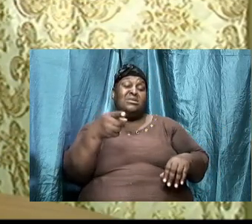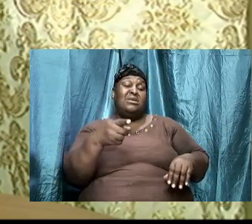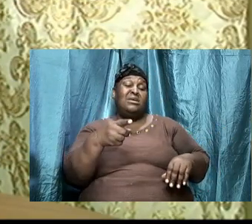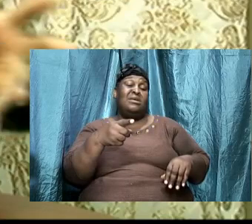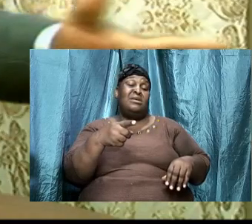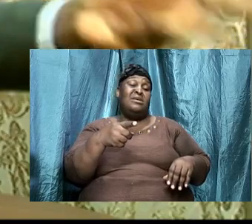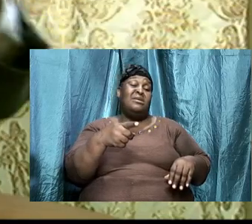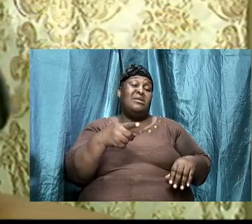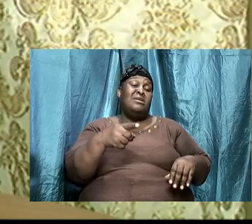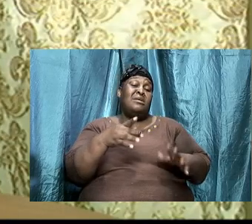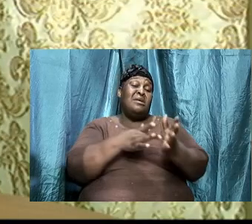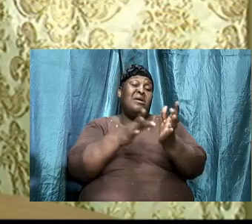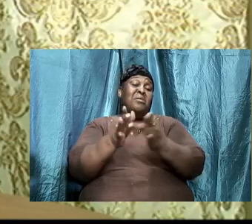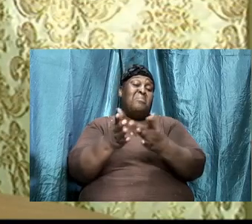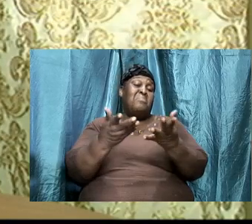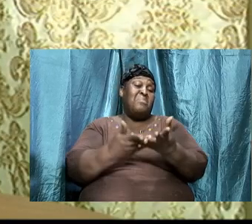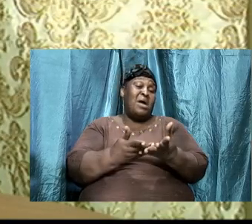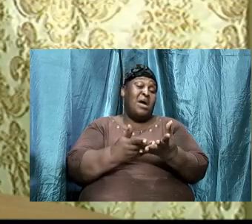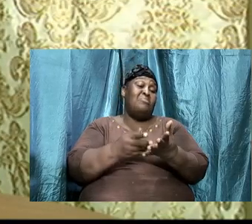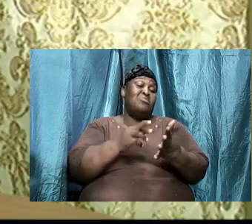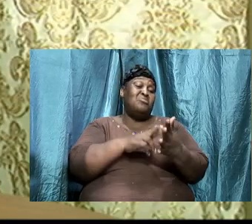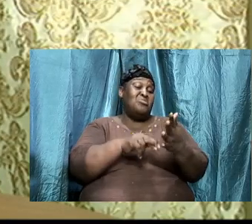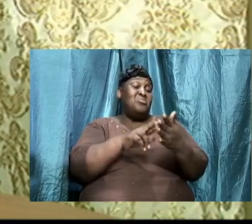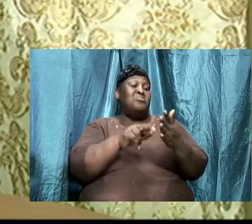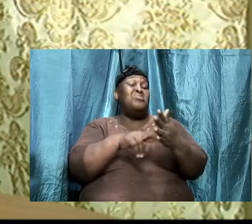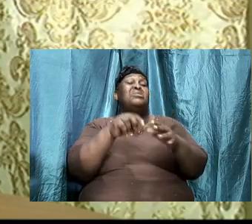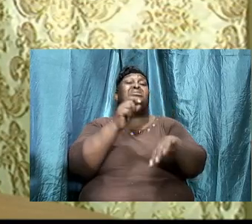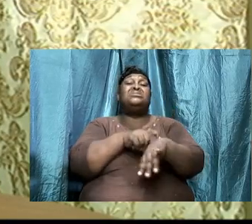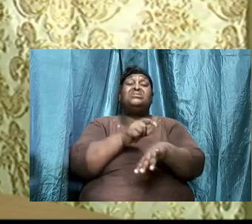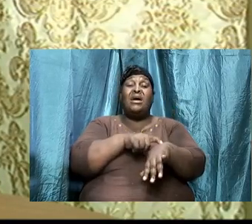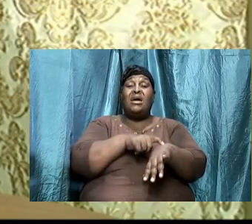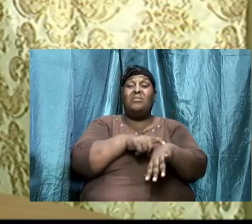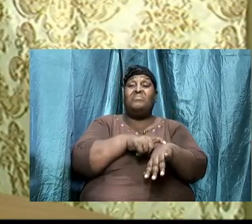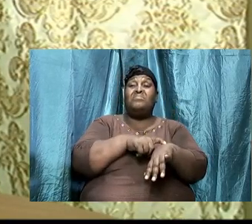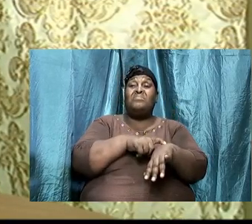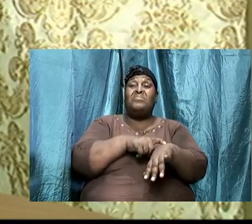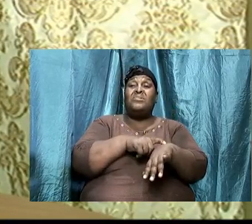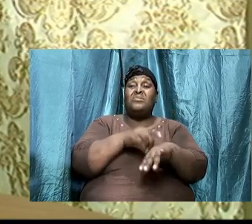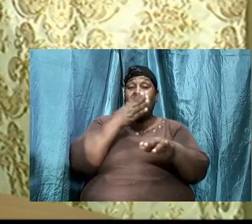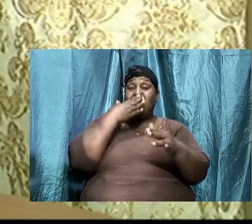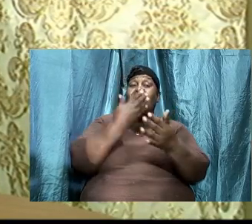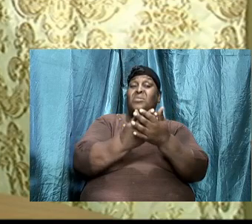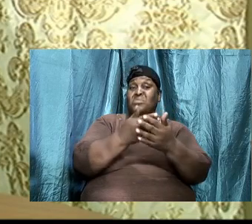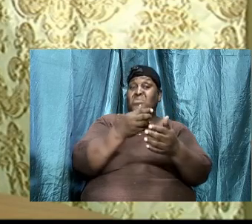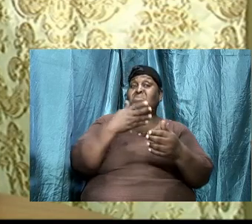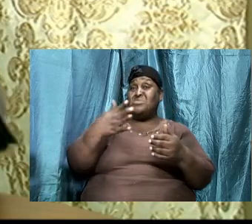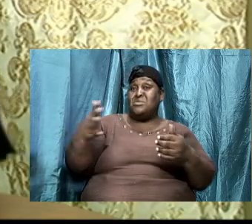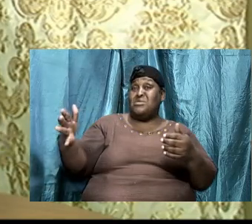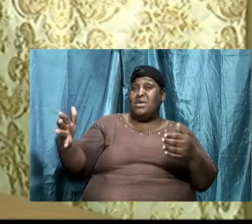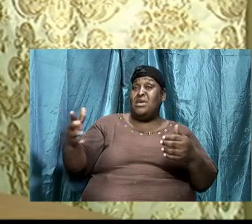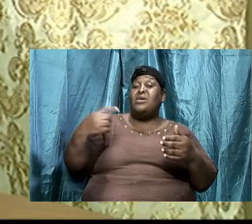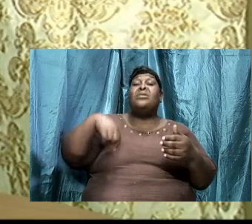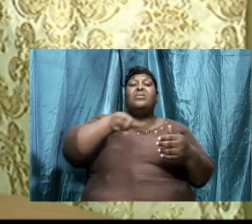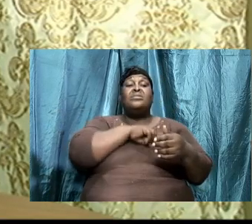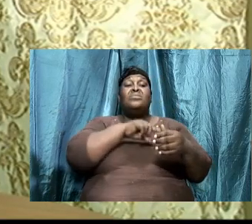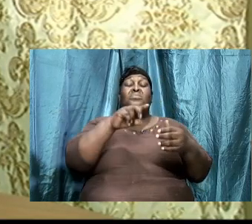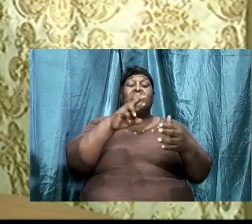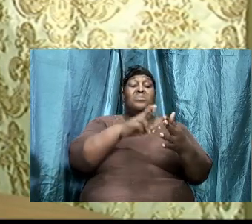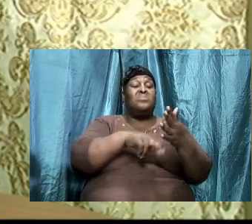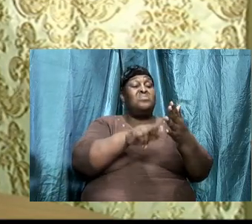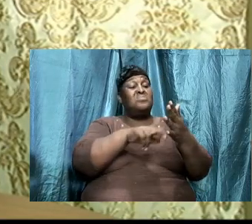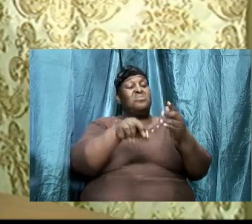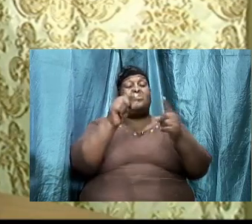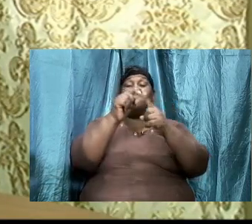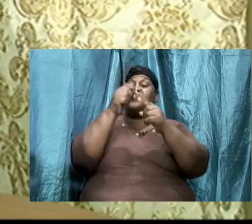you know, I have to say, son, it's Bible reading time. But it's just a good thing, you know, that we read the word of God together.